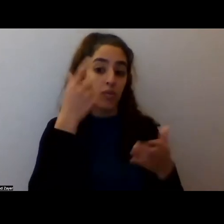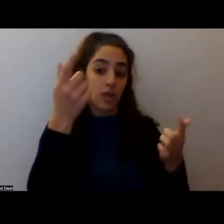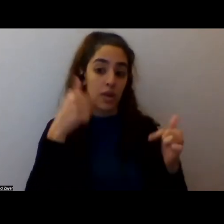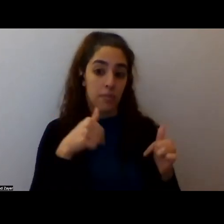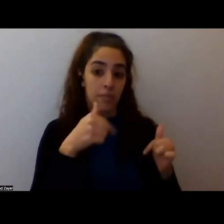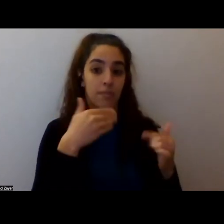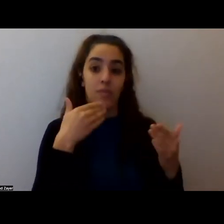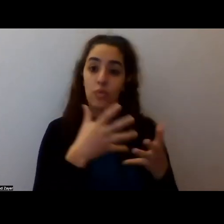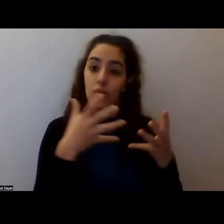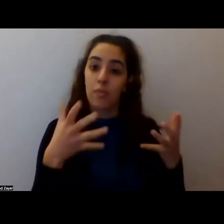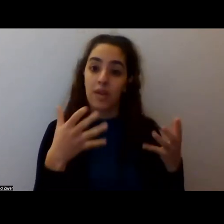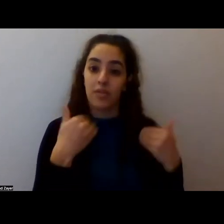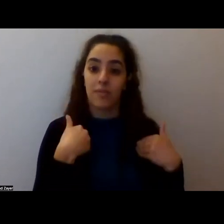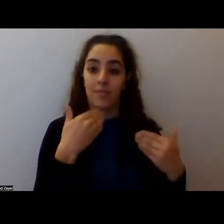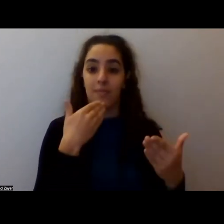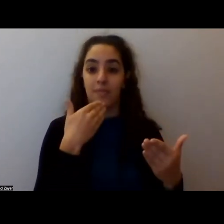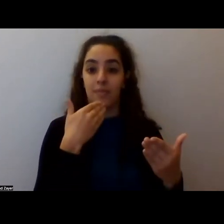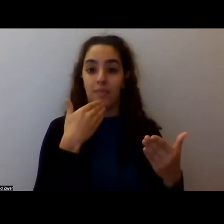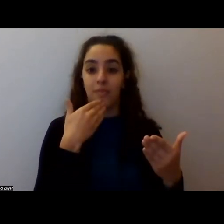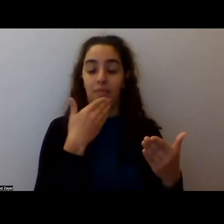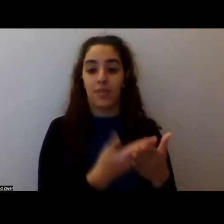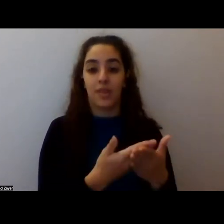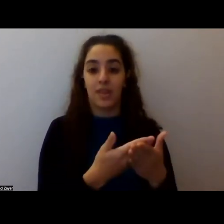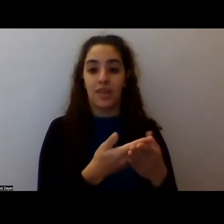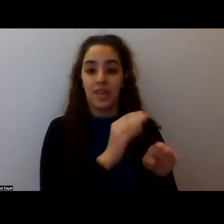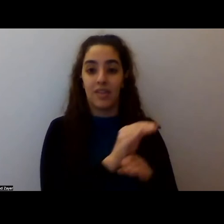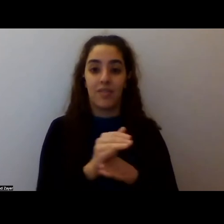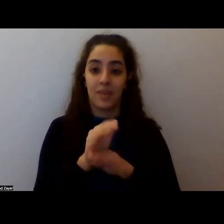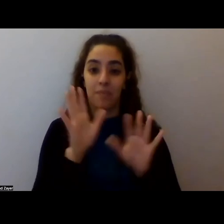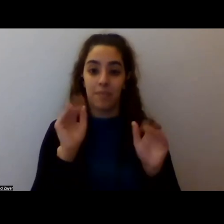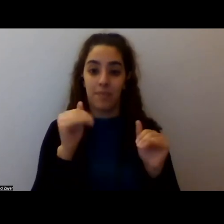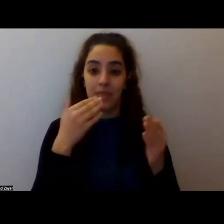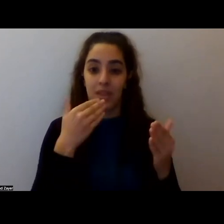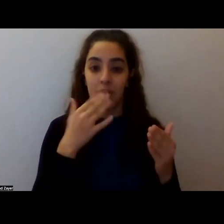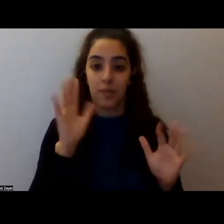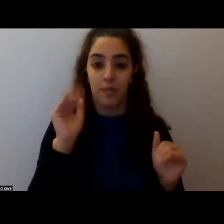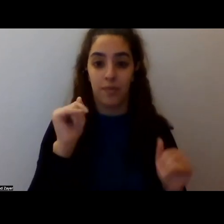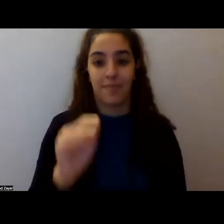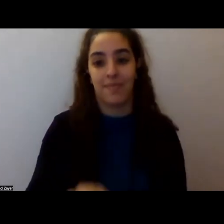thank you so much. Have a great, have a great evening. Thank you. I'll stay on. Jessica.